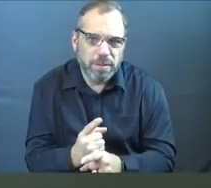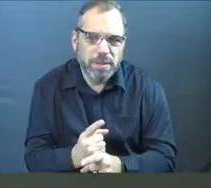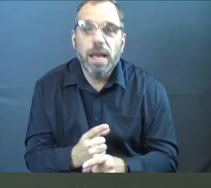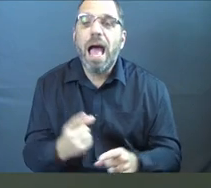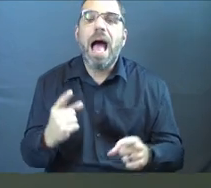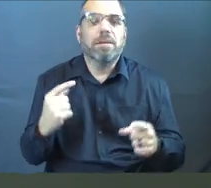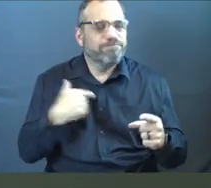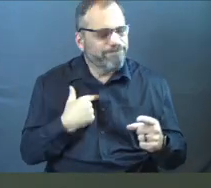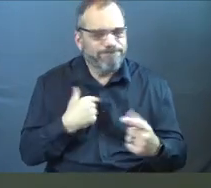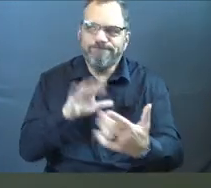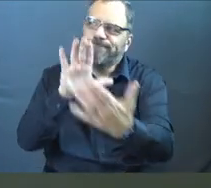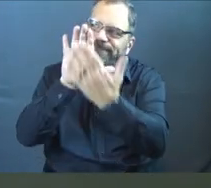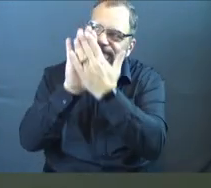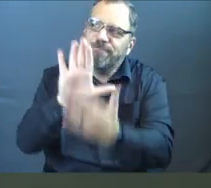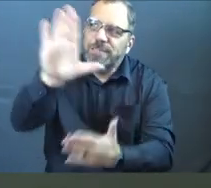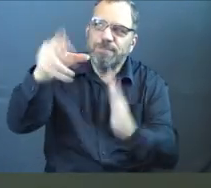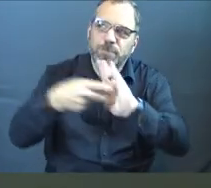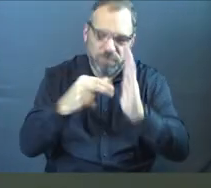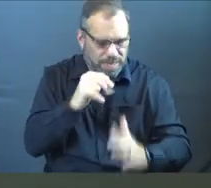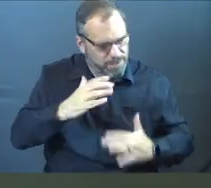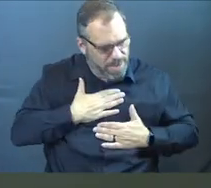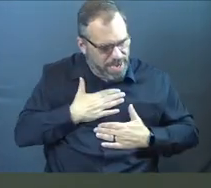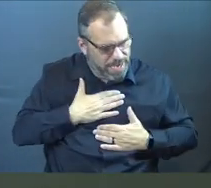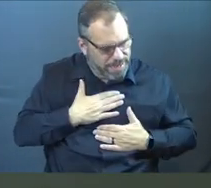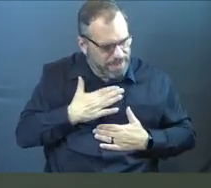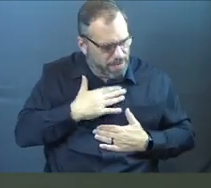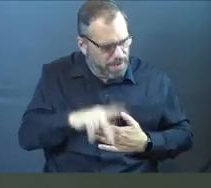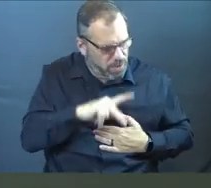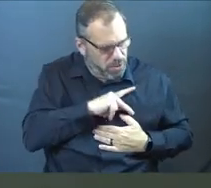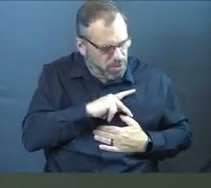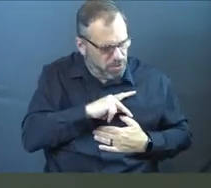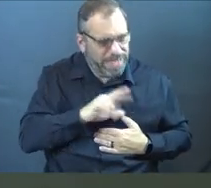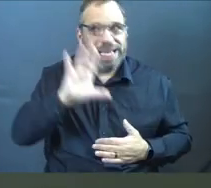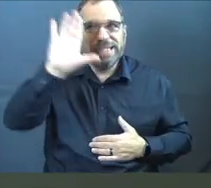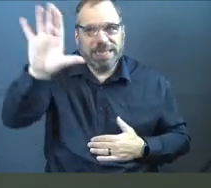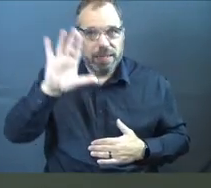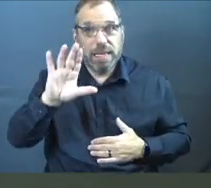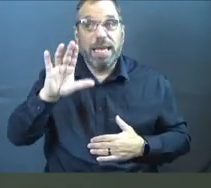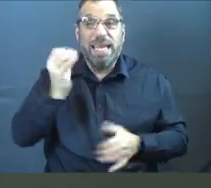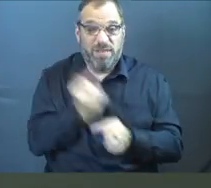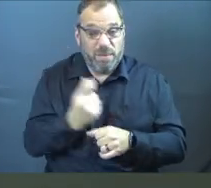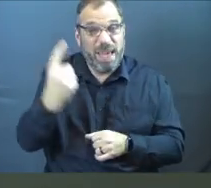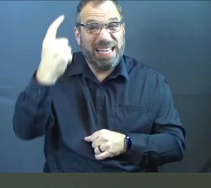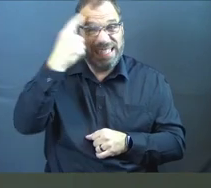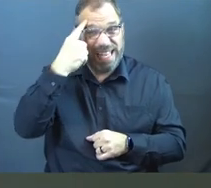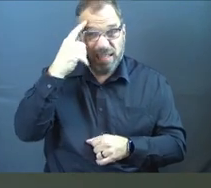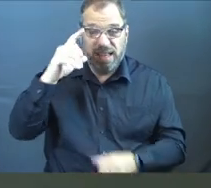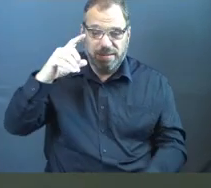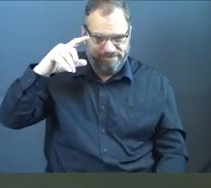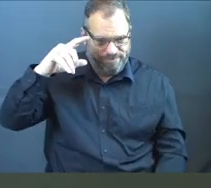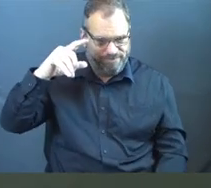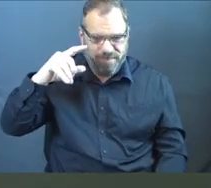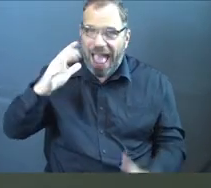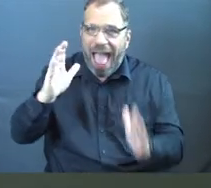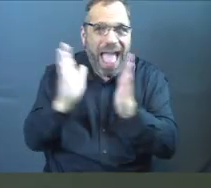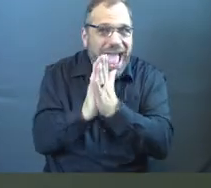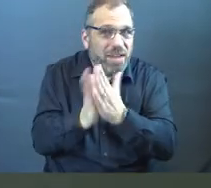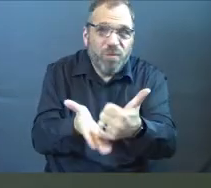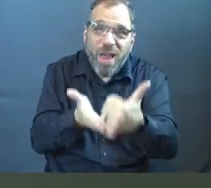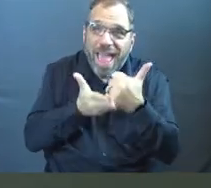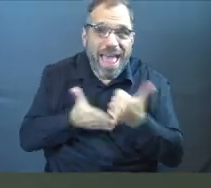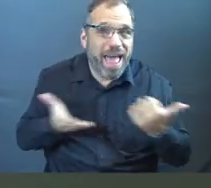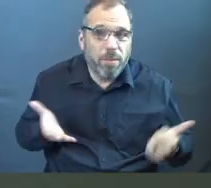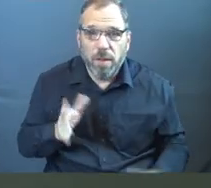And I'm right there with the Lord and it's his purpose, not mine. It's not my personal one. As long as all that is making sense and that's there, ask for help.